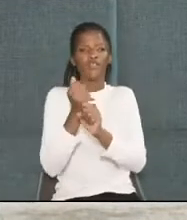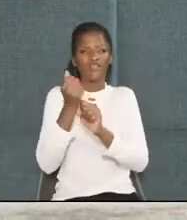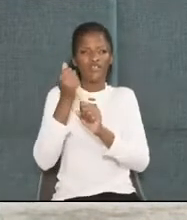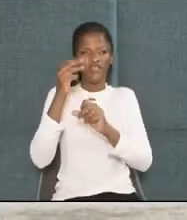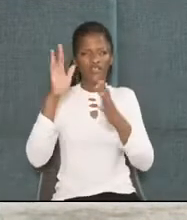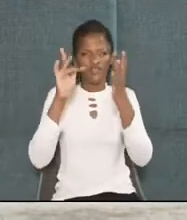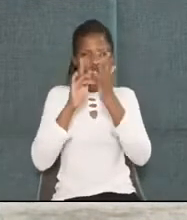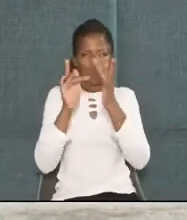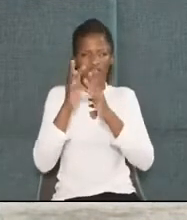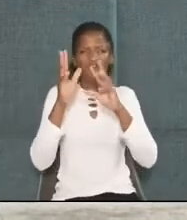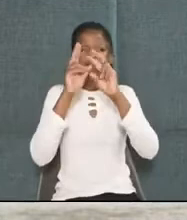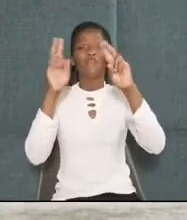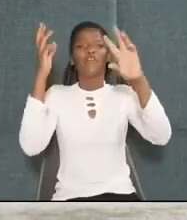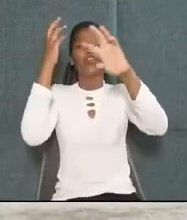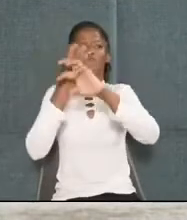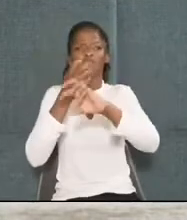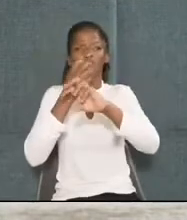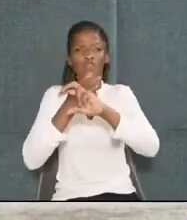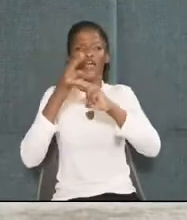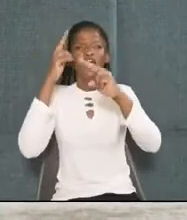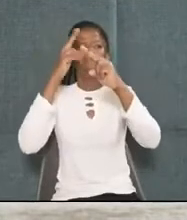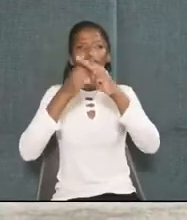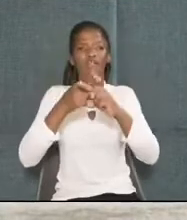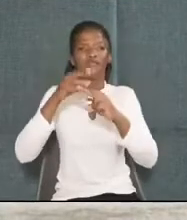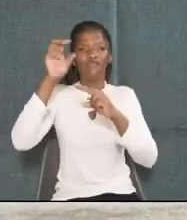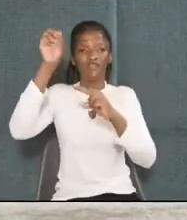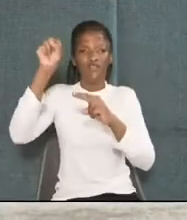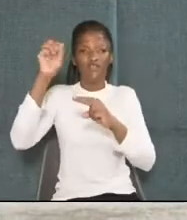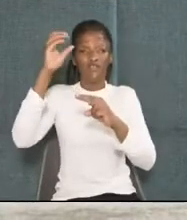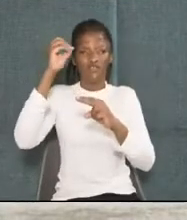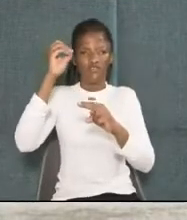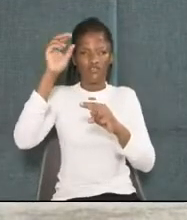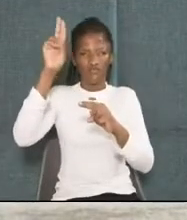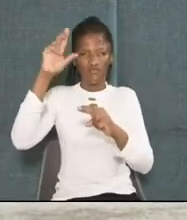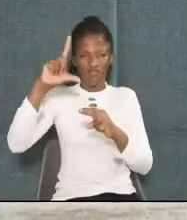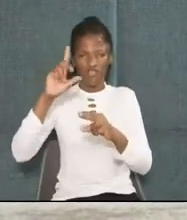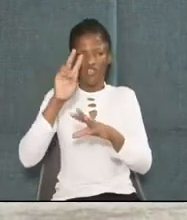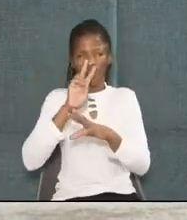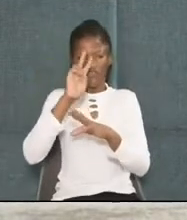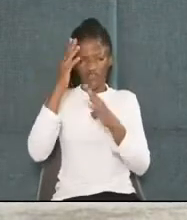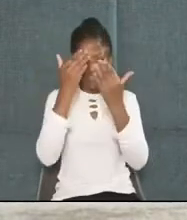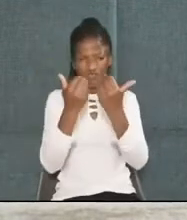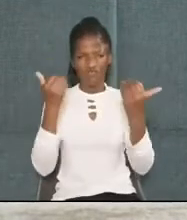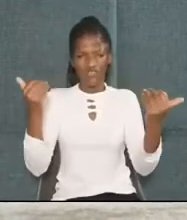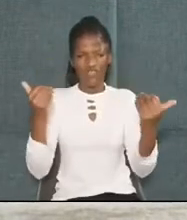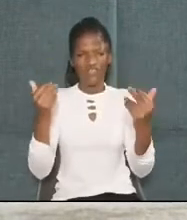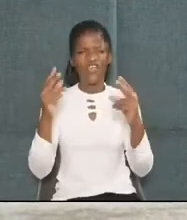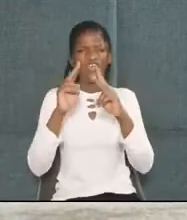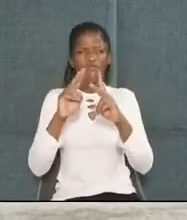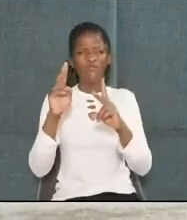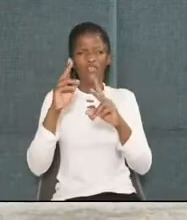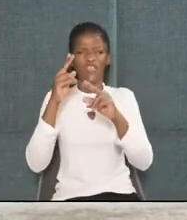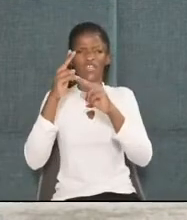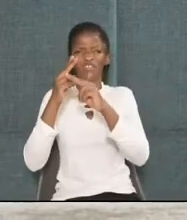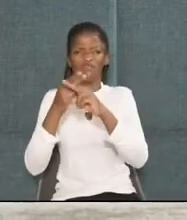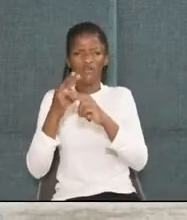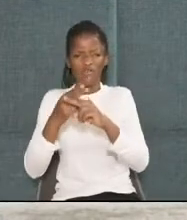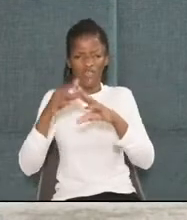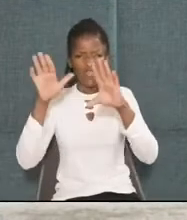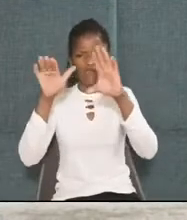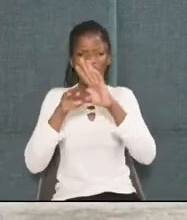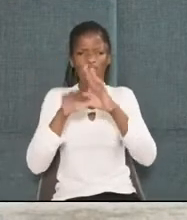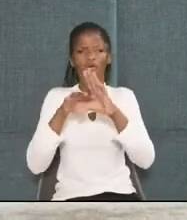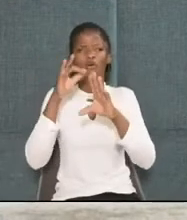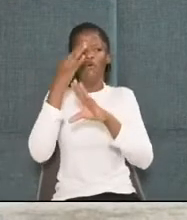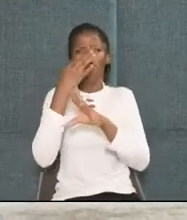followers so difficult was Saul, Saul of Tarsus. You see, children, Saul had just recently been made a member